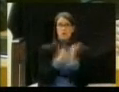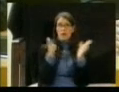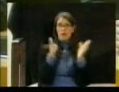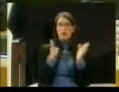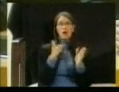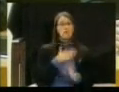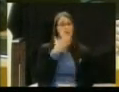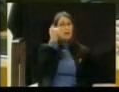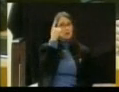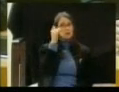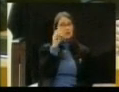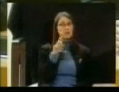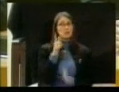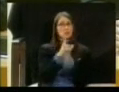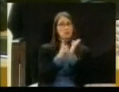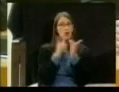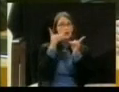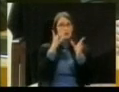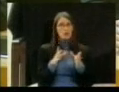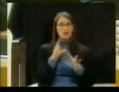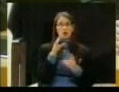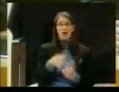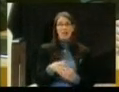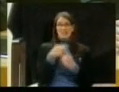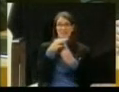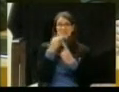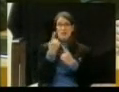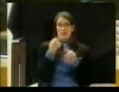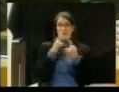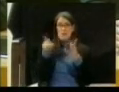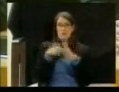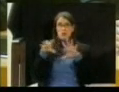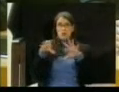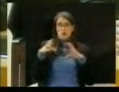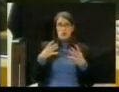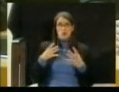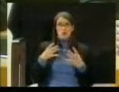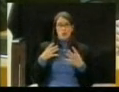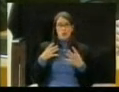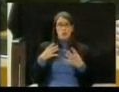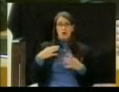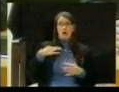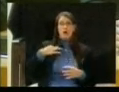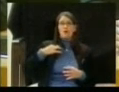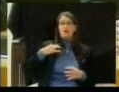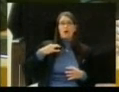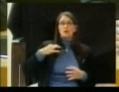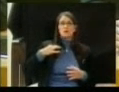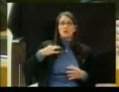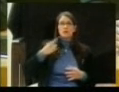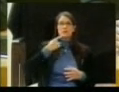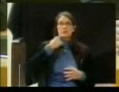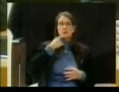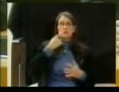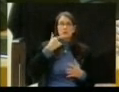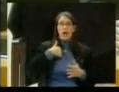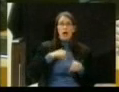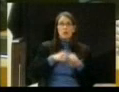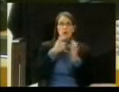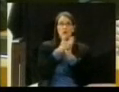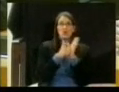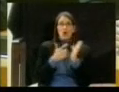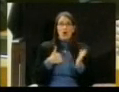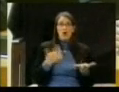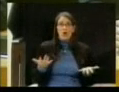voluntarily says, broke the law, or unless there is evidence to